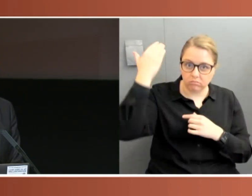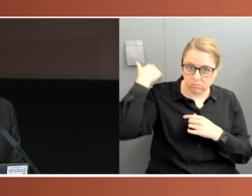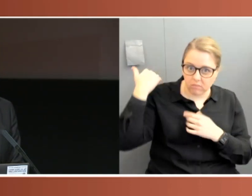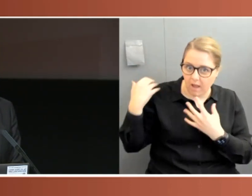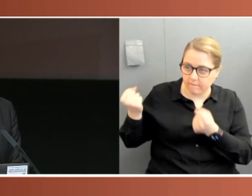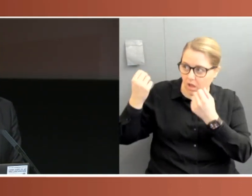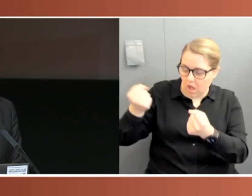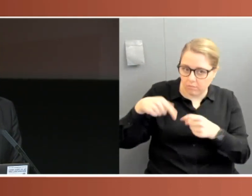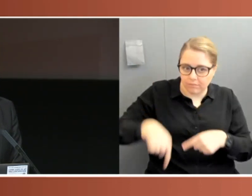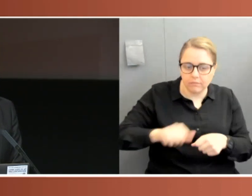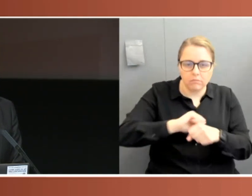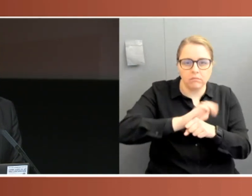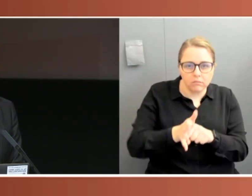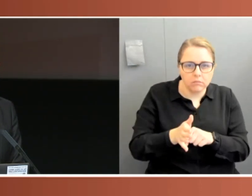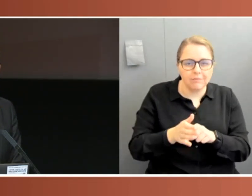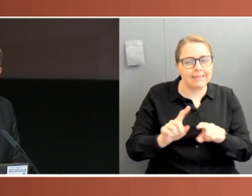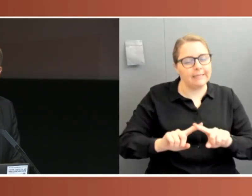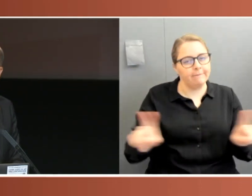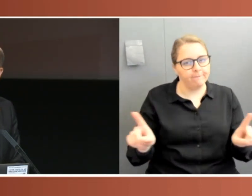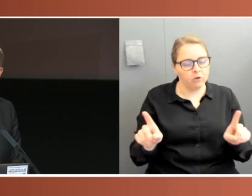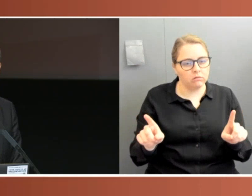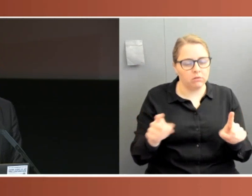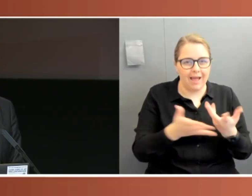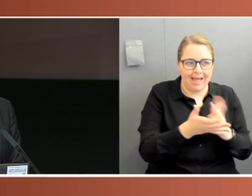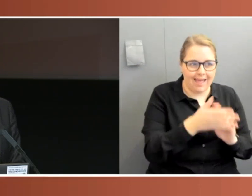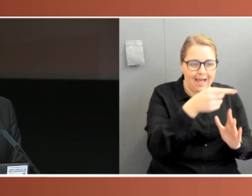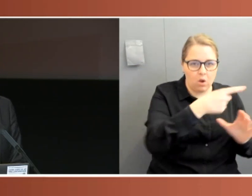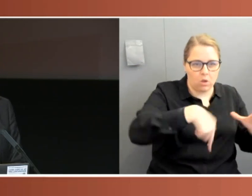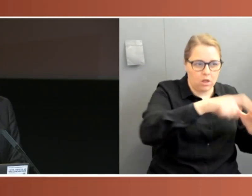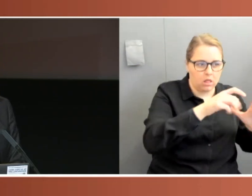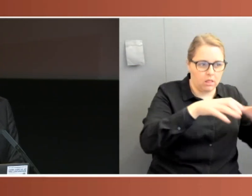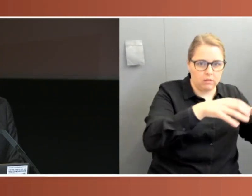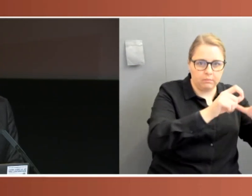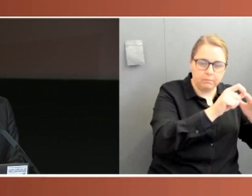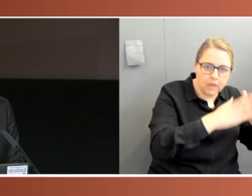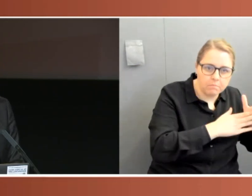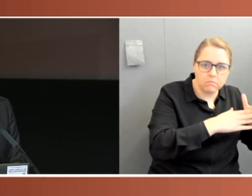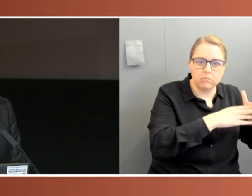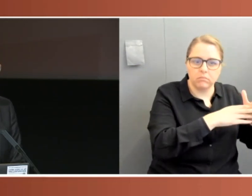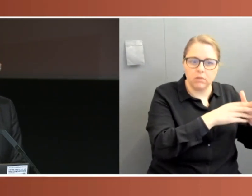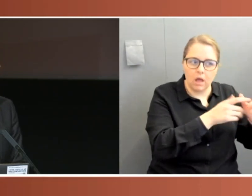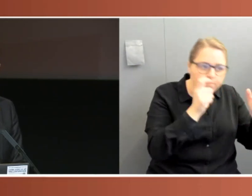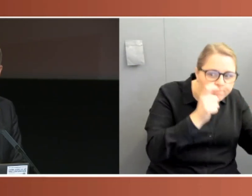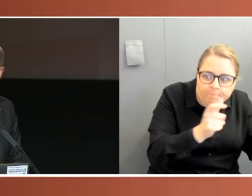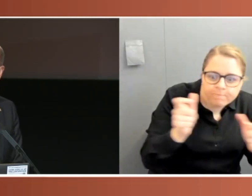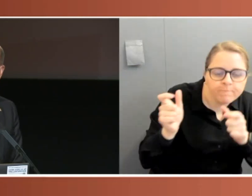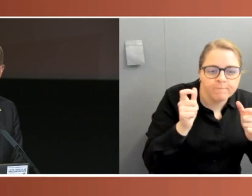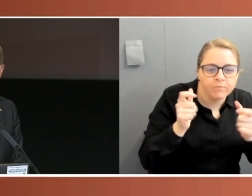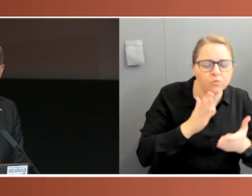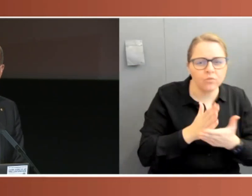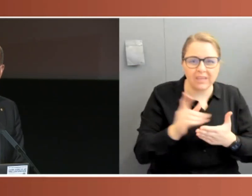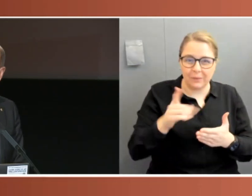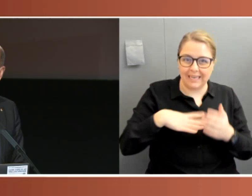executive domination, and also particularly given the need in a pandemic to have scrutiny, transparency, to maintain public confidence.